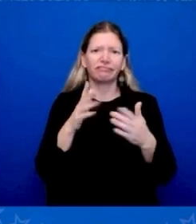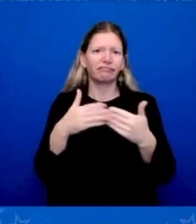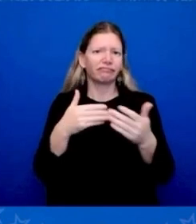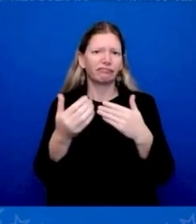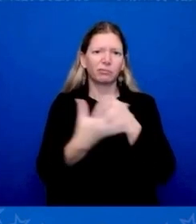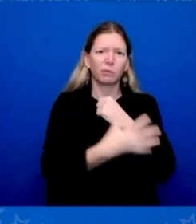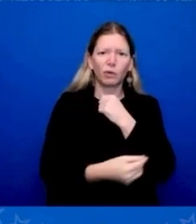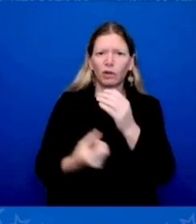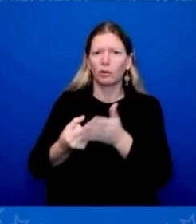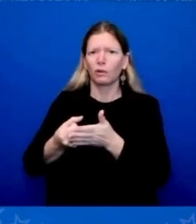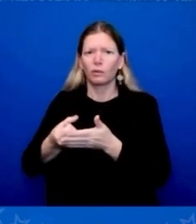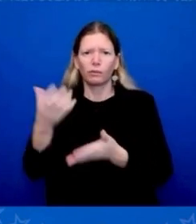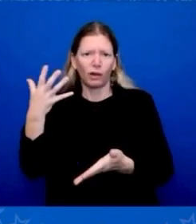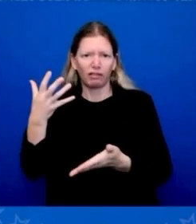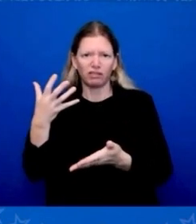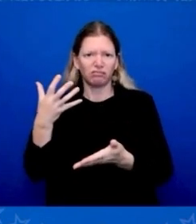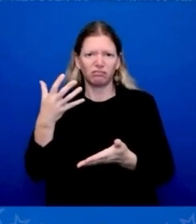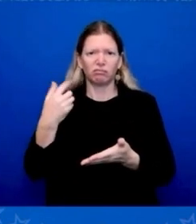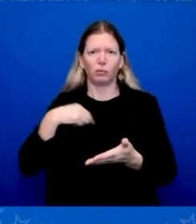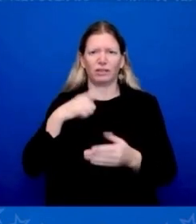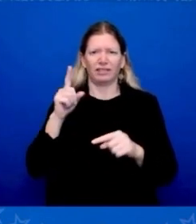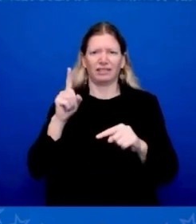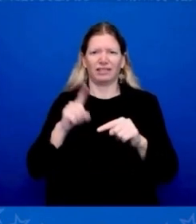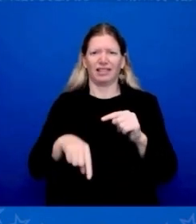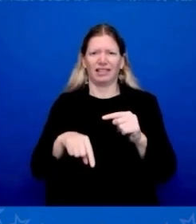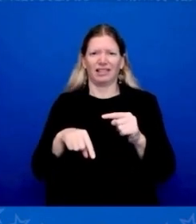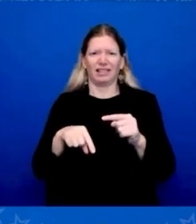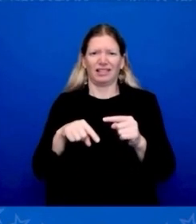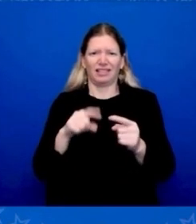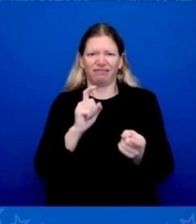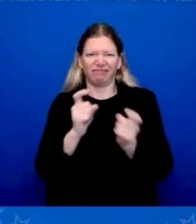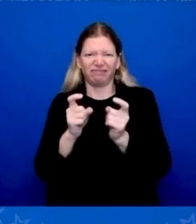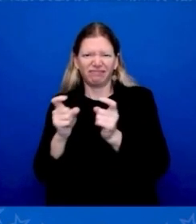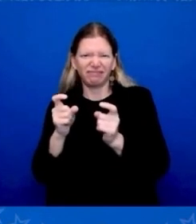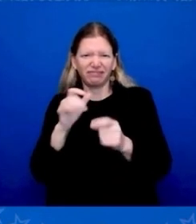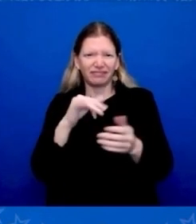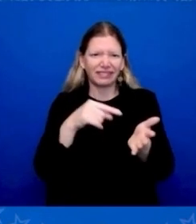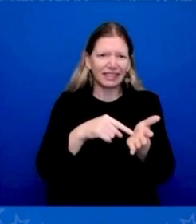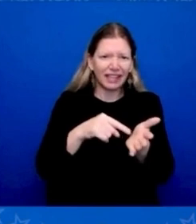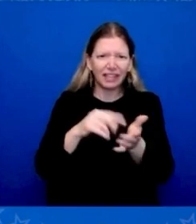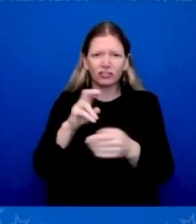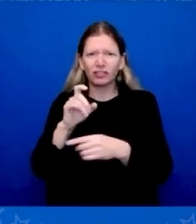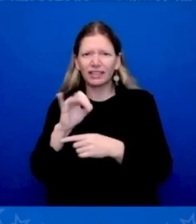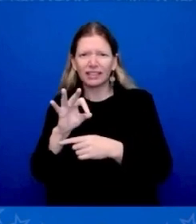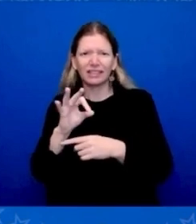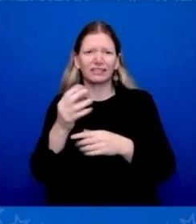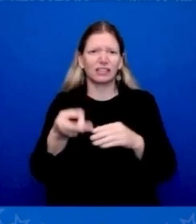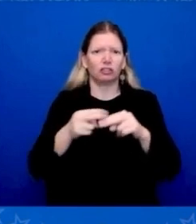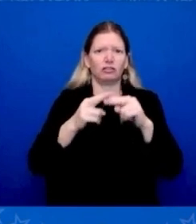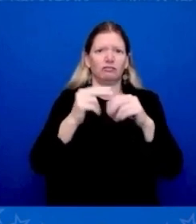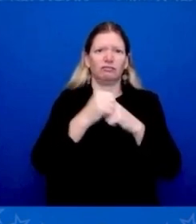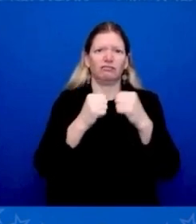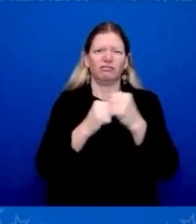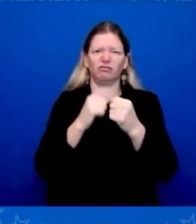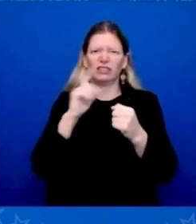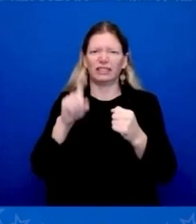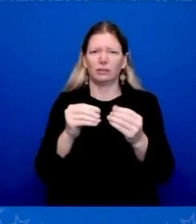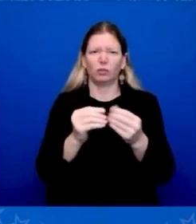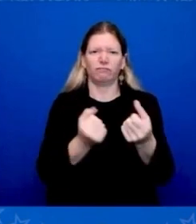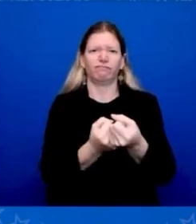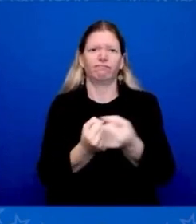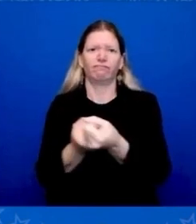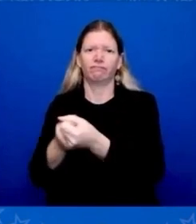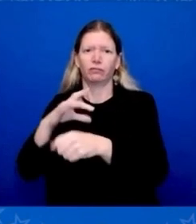well. We forged a groundbreaking new partnership that will connect India to Europe with the Middle East and